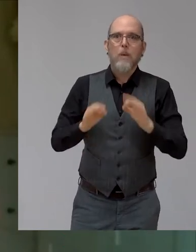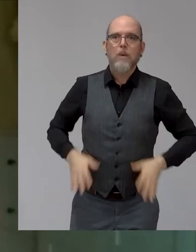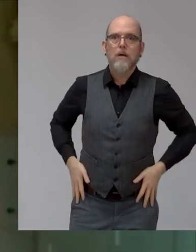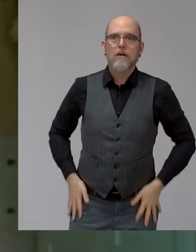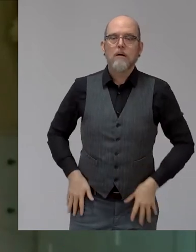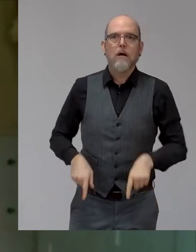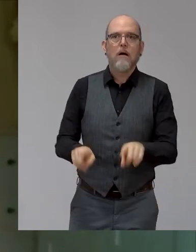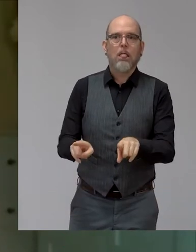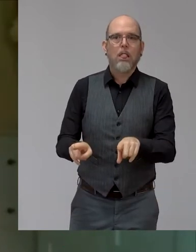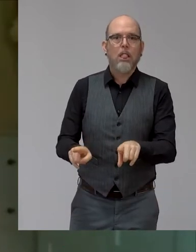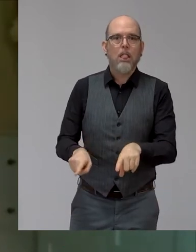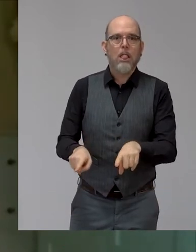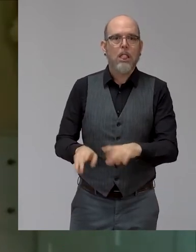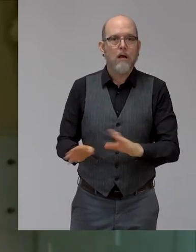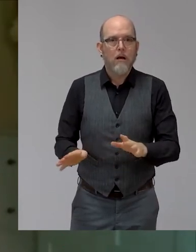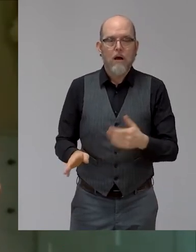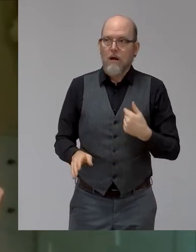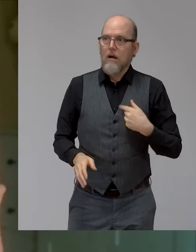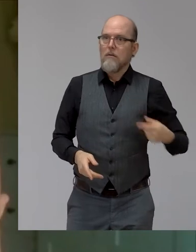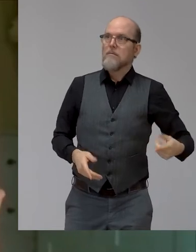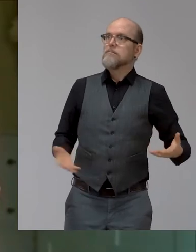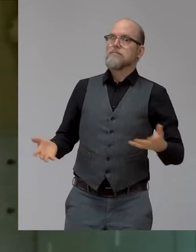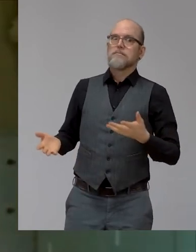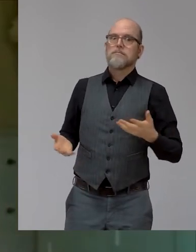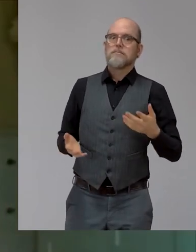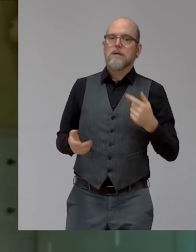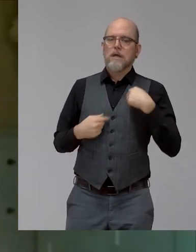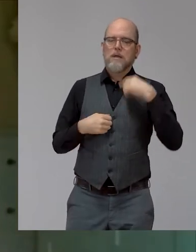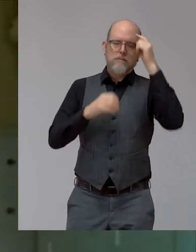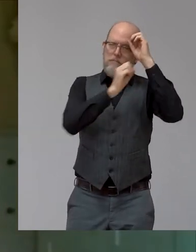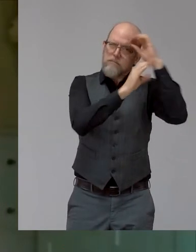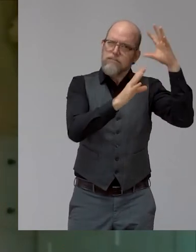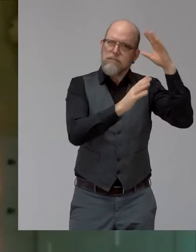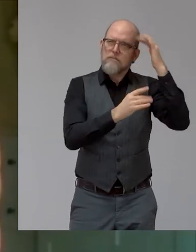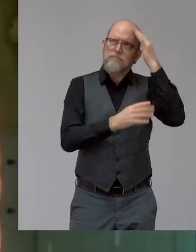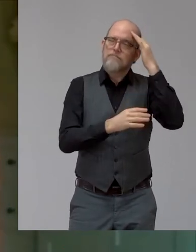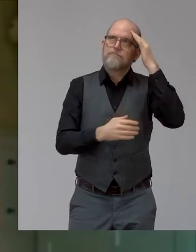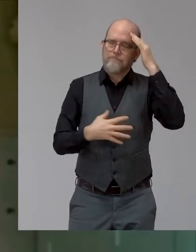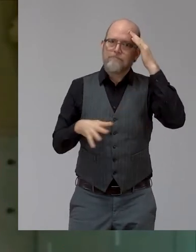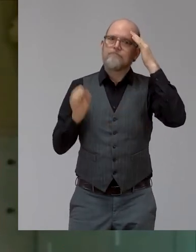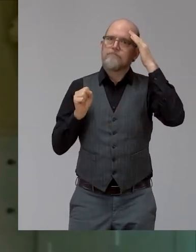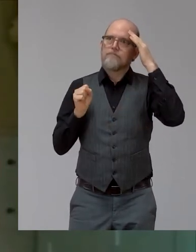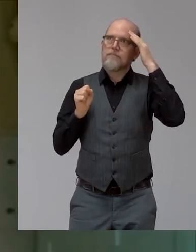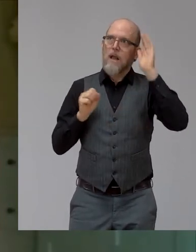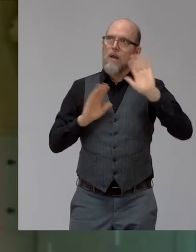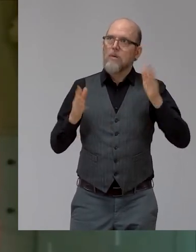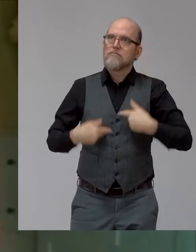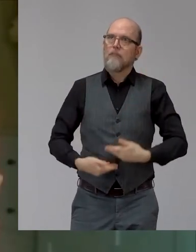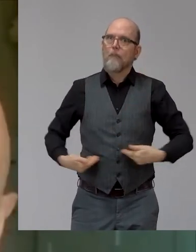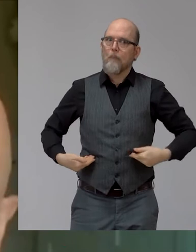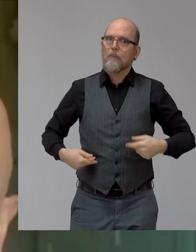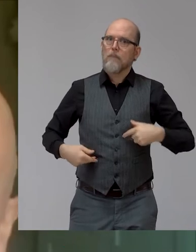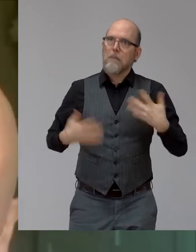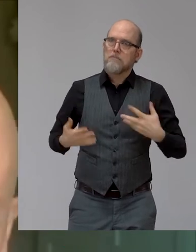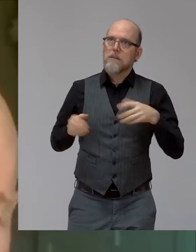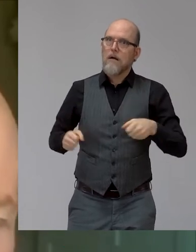the river, you know, dealing with it, I suppose, realizing that I was probably going to be in a wheelchair and have a different sort of challenge ahead of